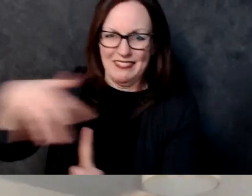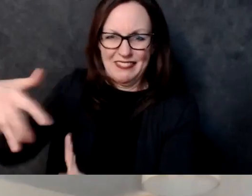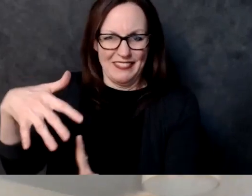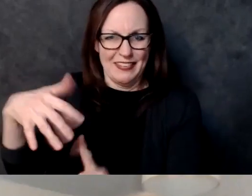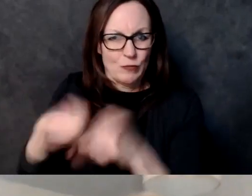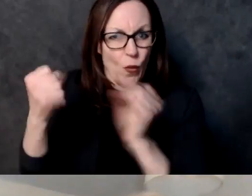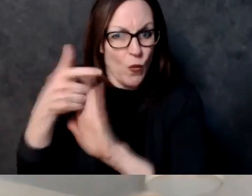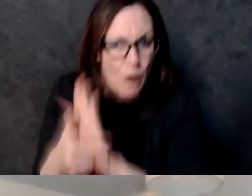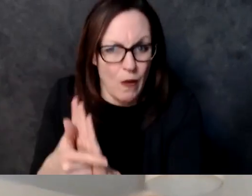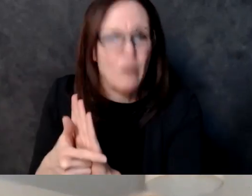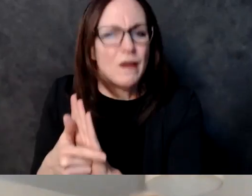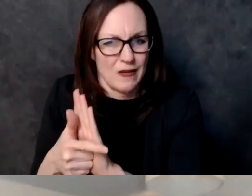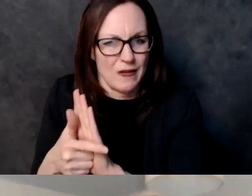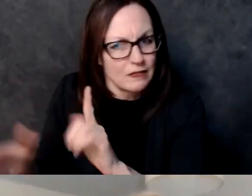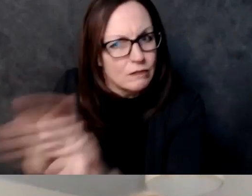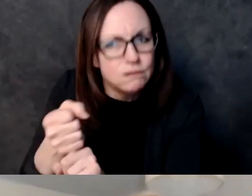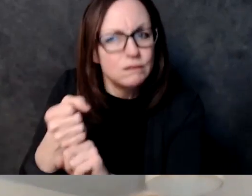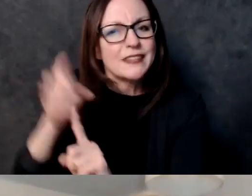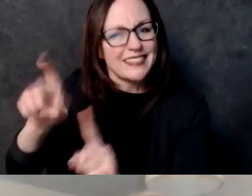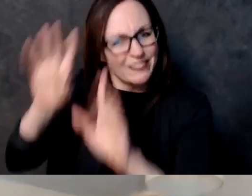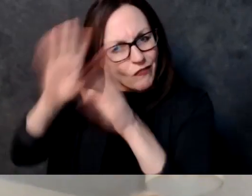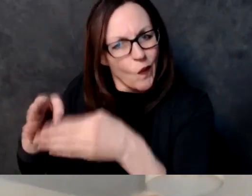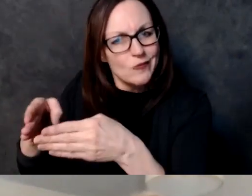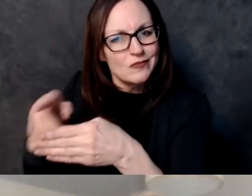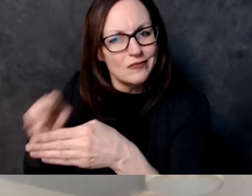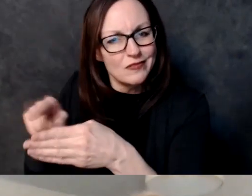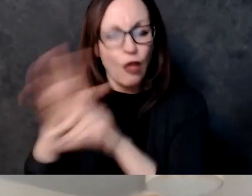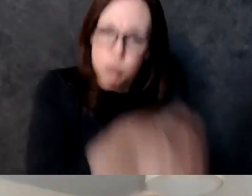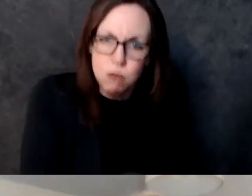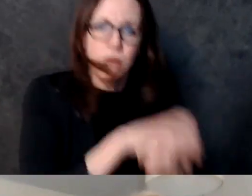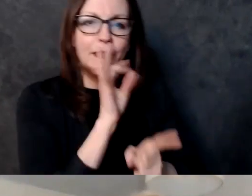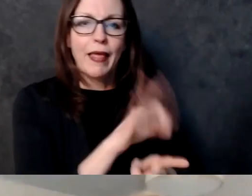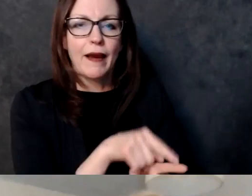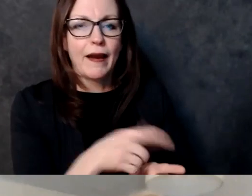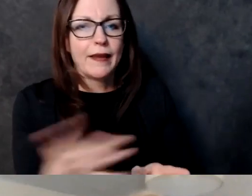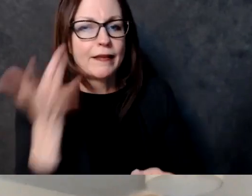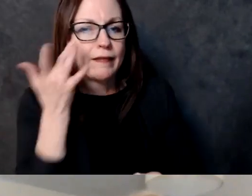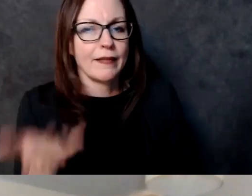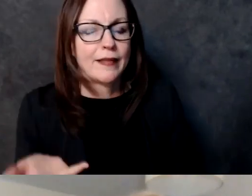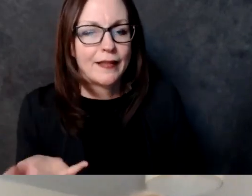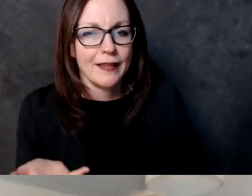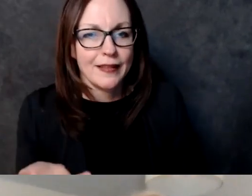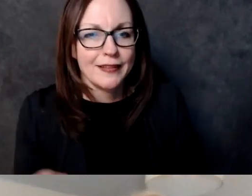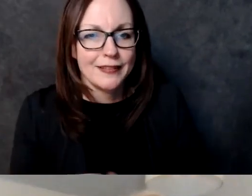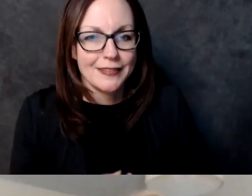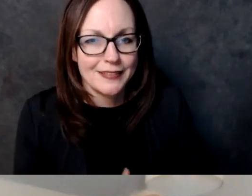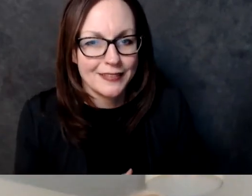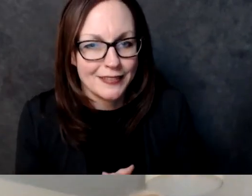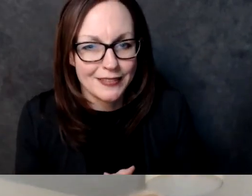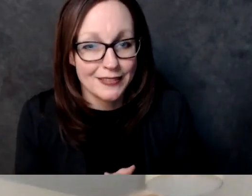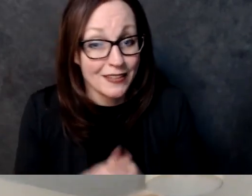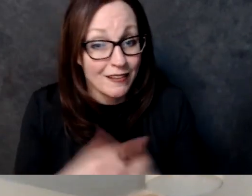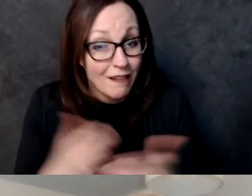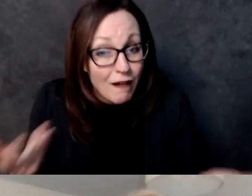that's the other side of it you know what makes us unsafe you know why we've had to cut all these other agencies because we have mandatory